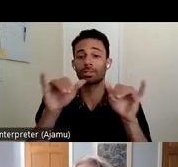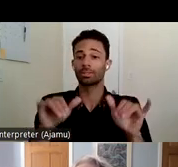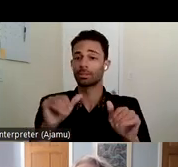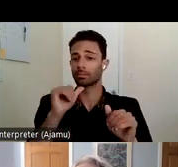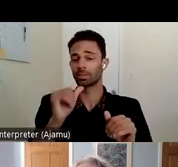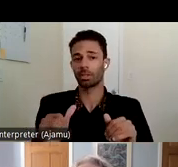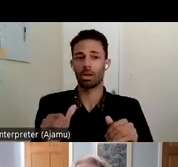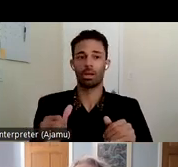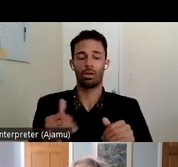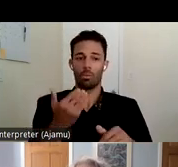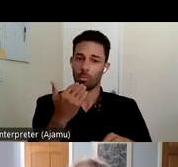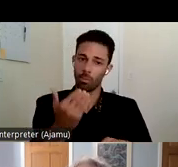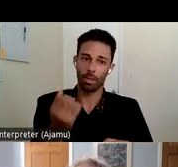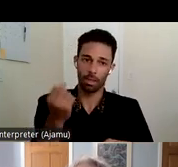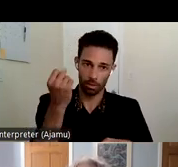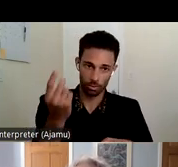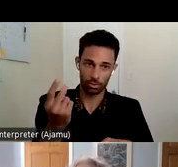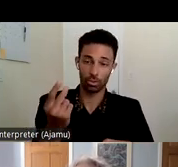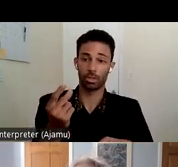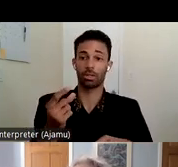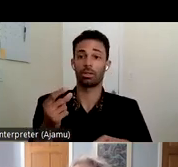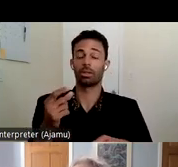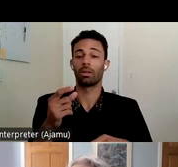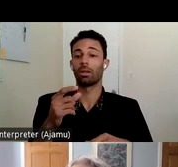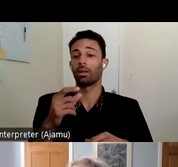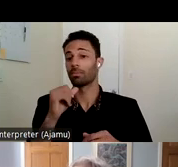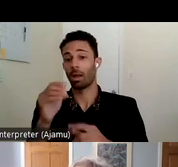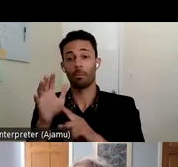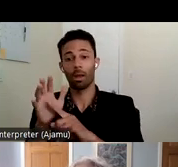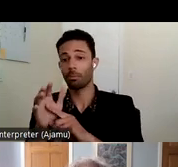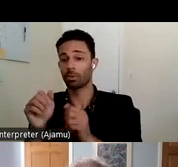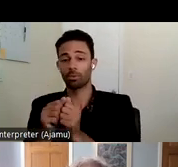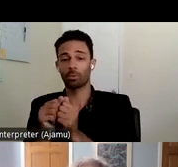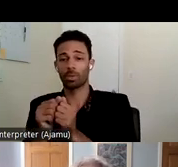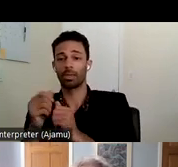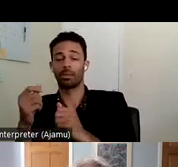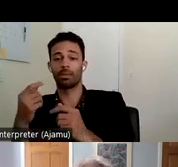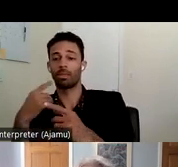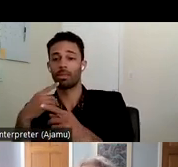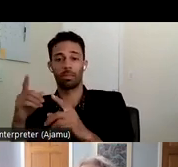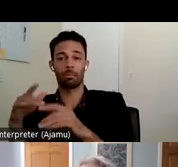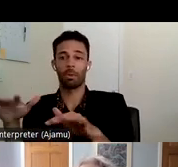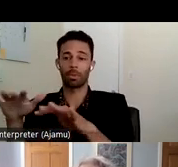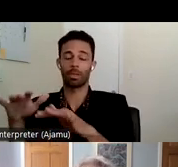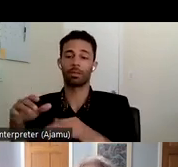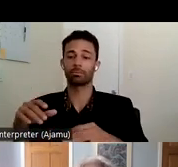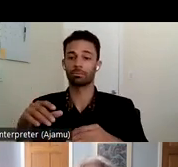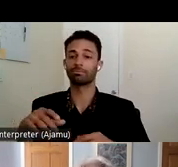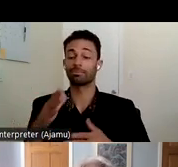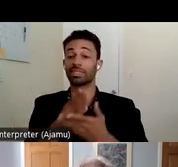or very popular with the public some considered ageist and i which i think is understandable